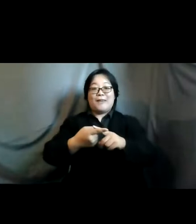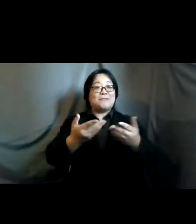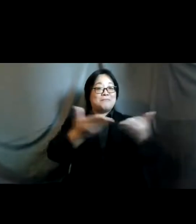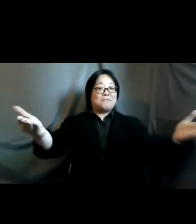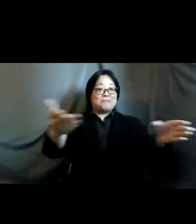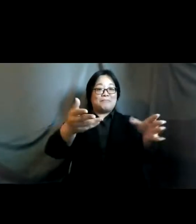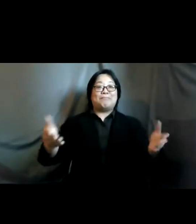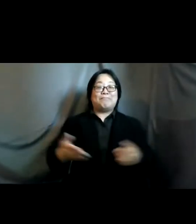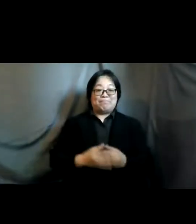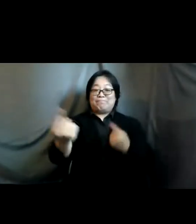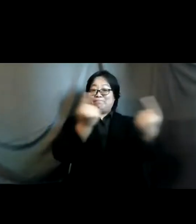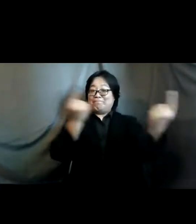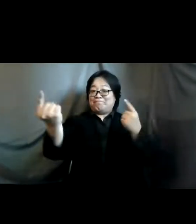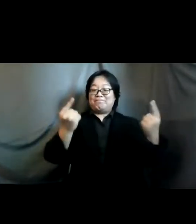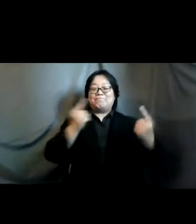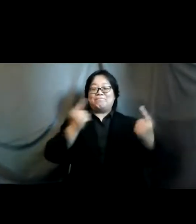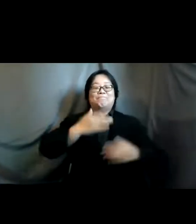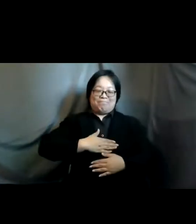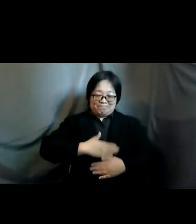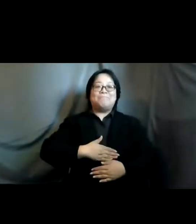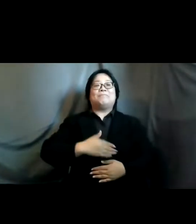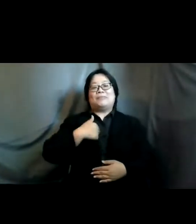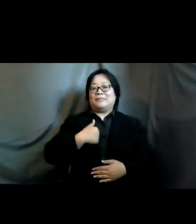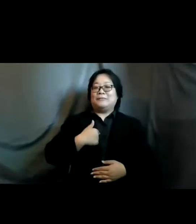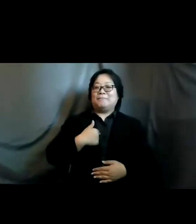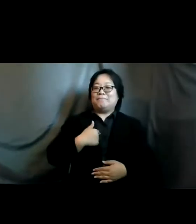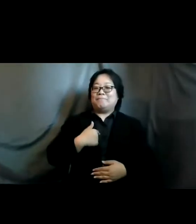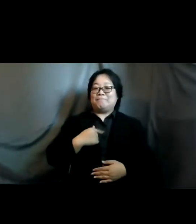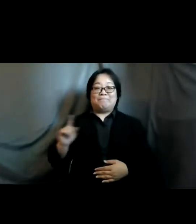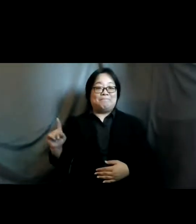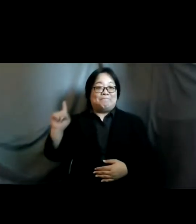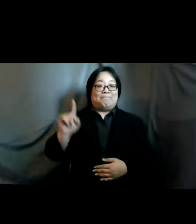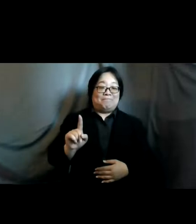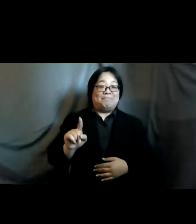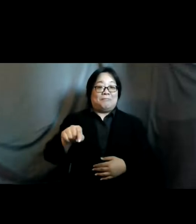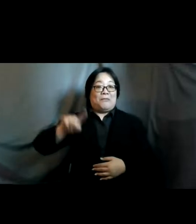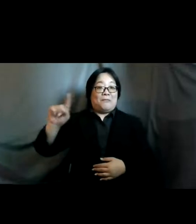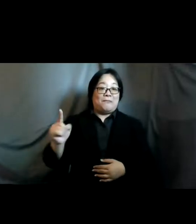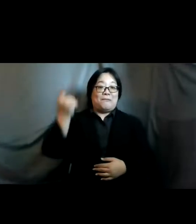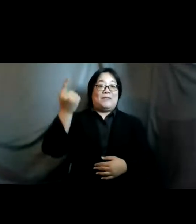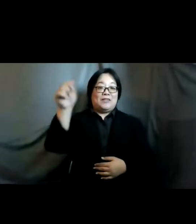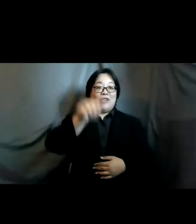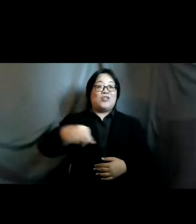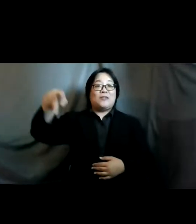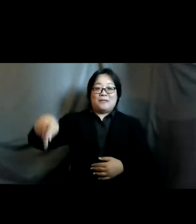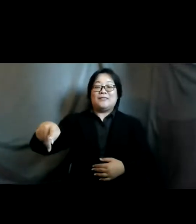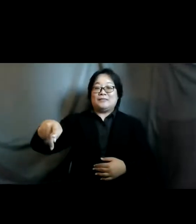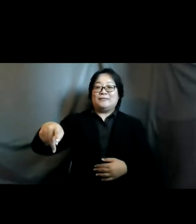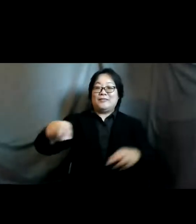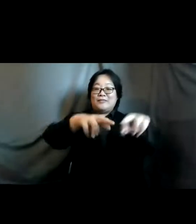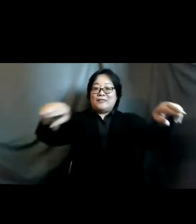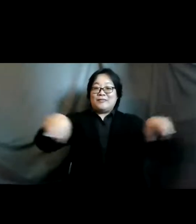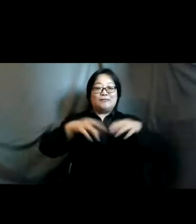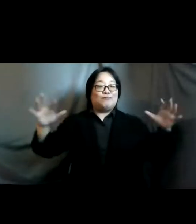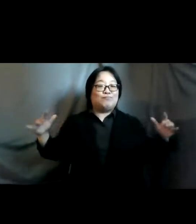it gives me great honor today to be uh at this first ever asia pacific regional gathering